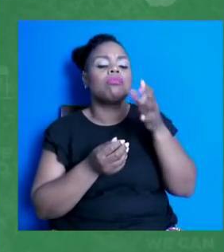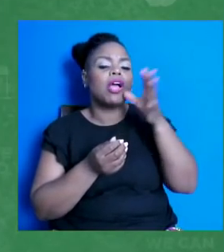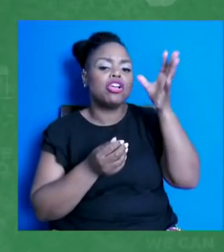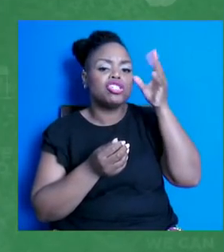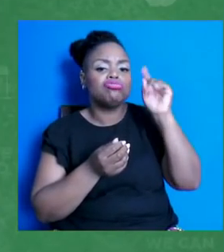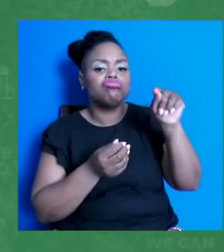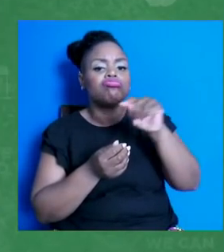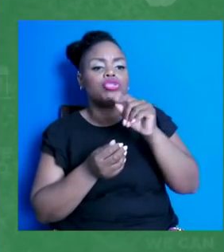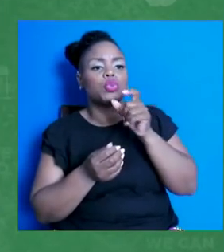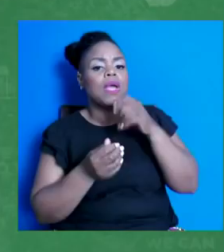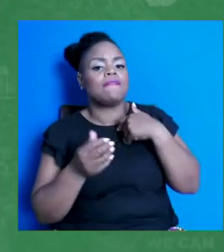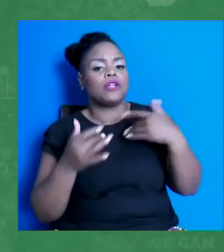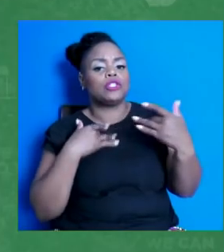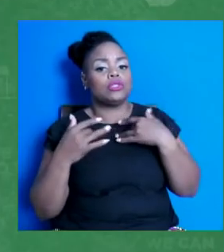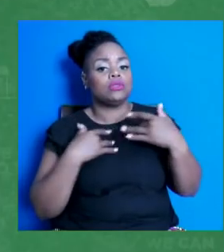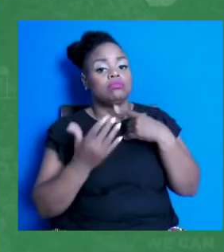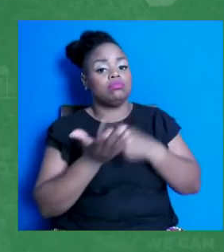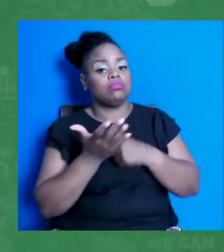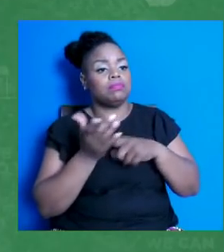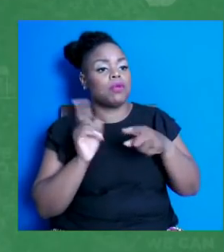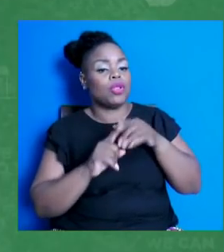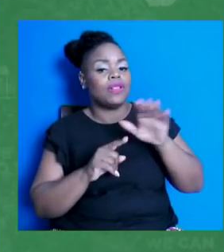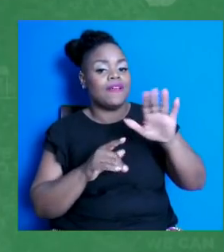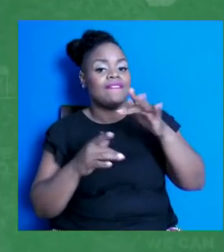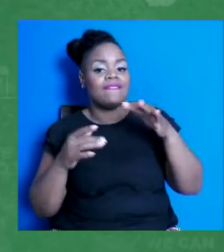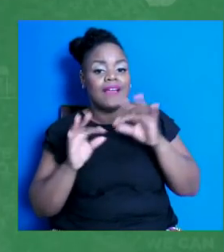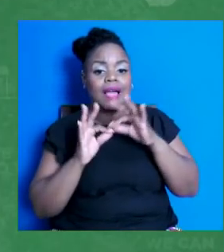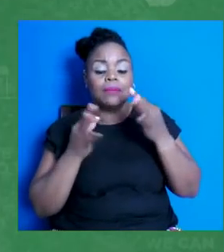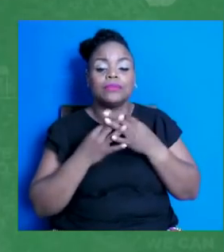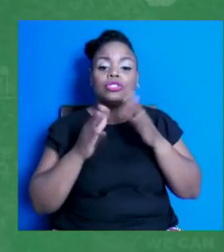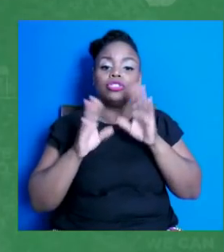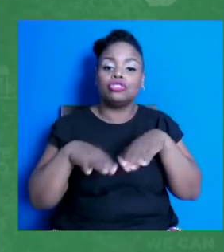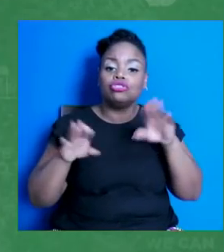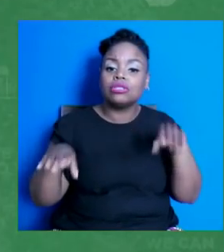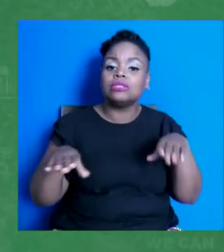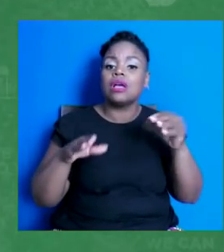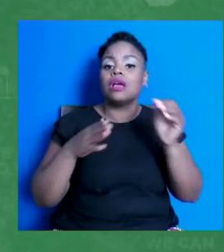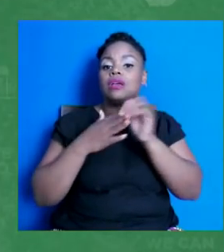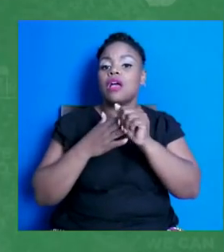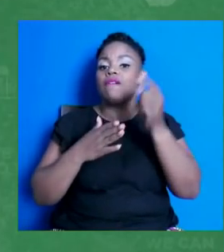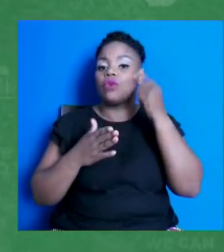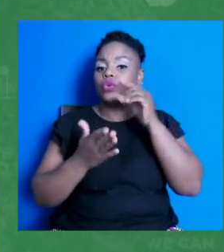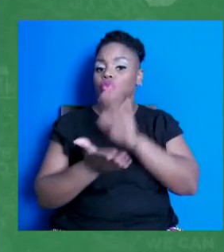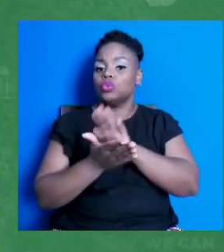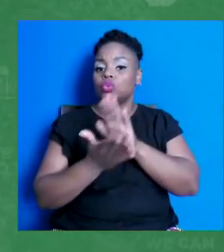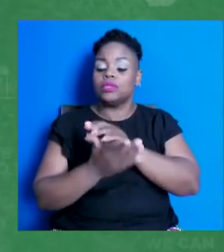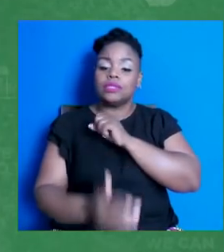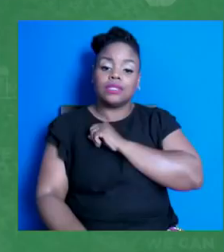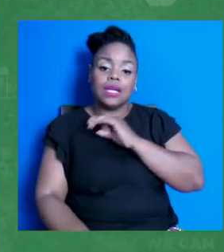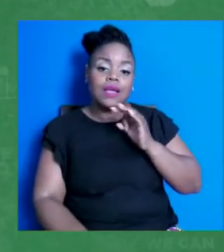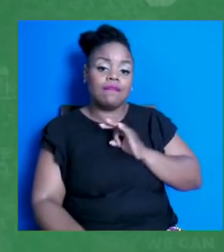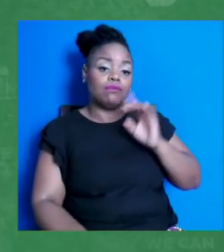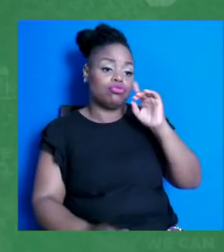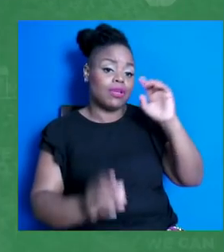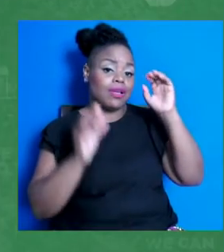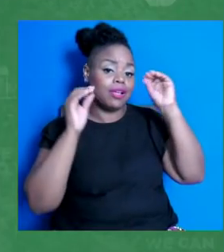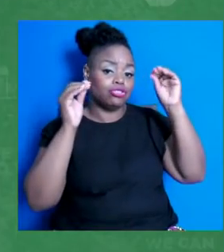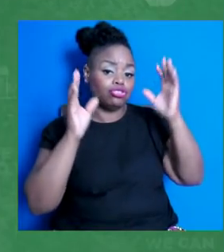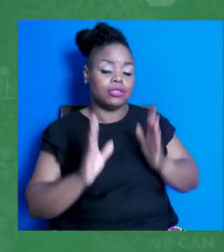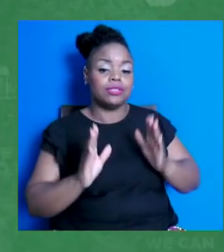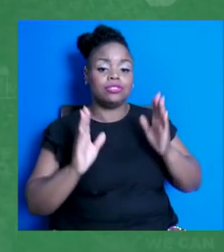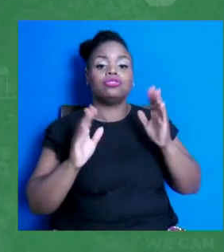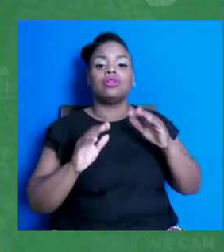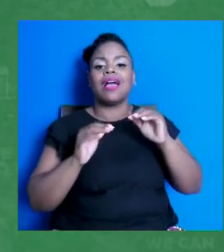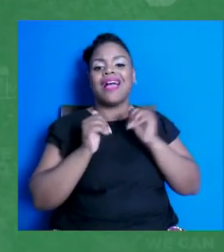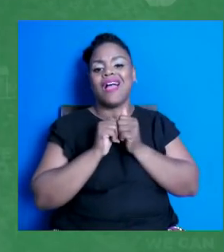families and their children. And we also have a guide for school staff workers, for educators, for teachers, about how to navigate these conversations